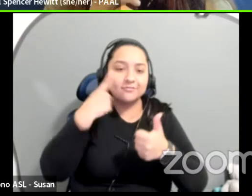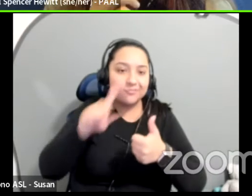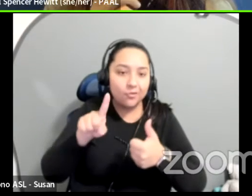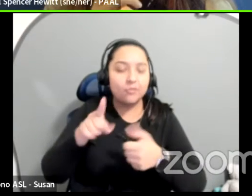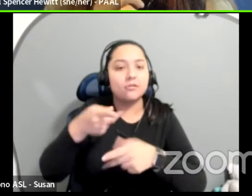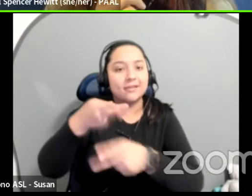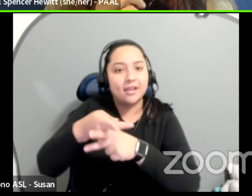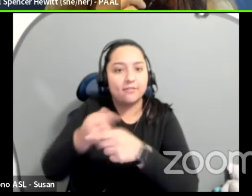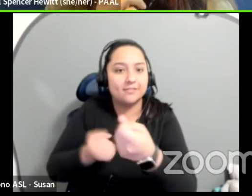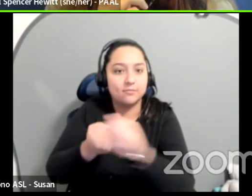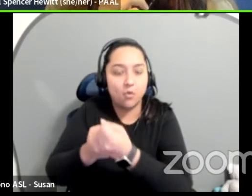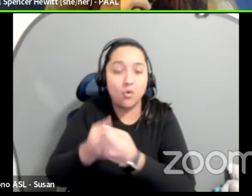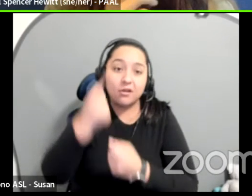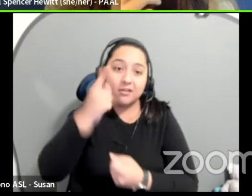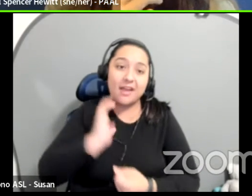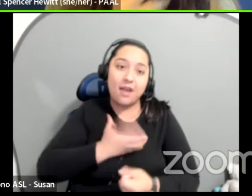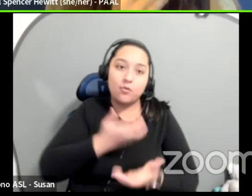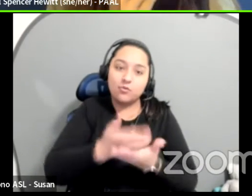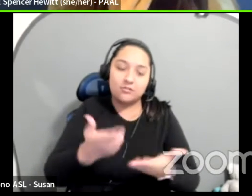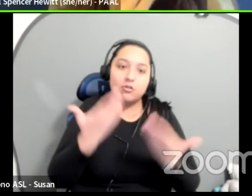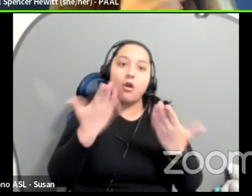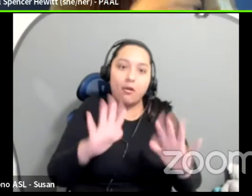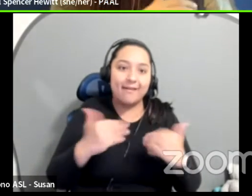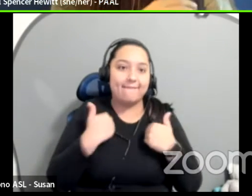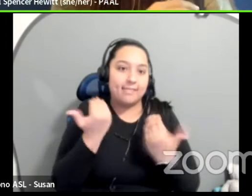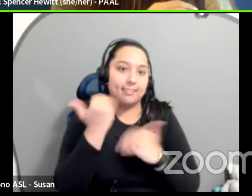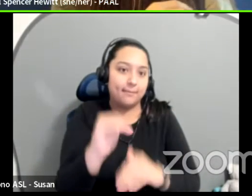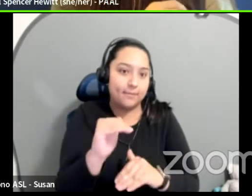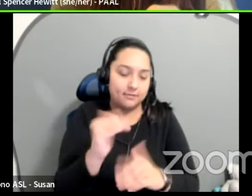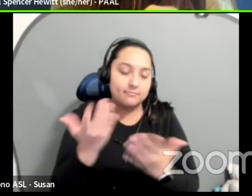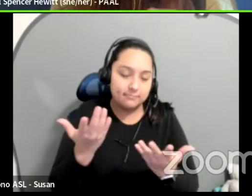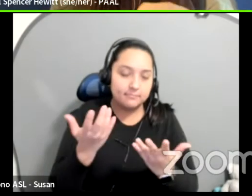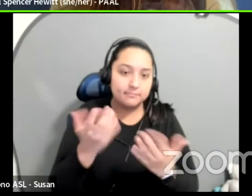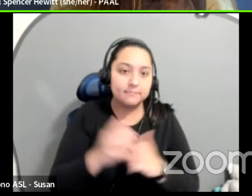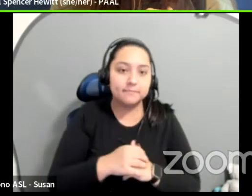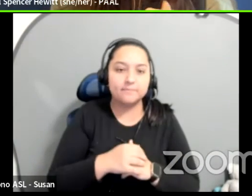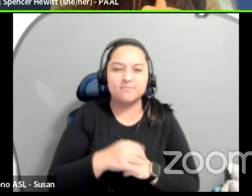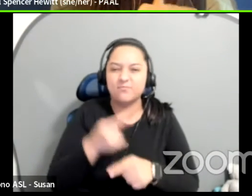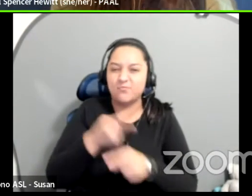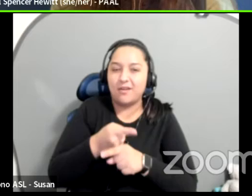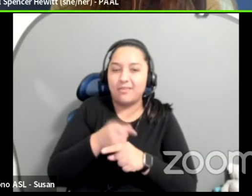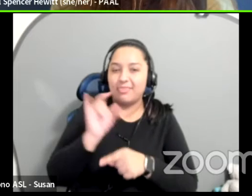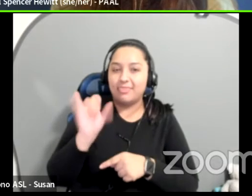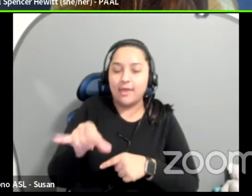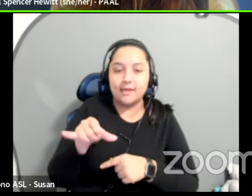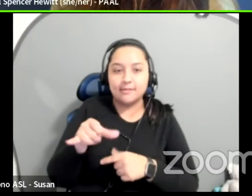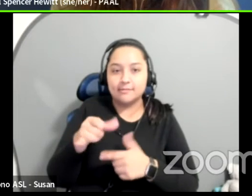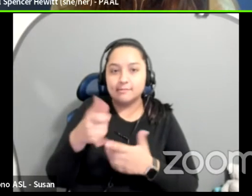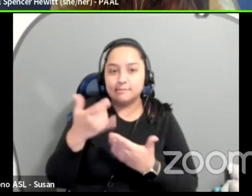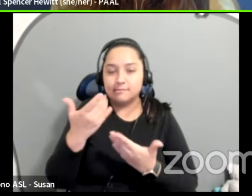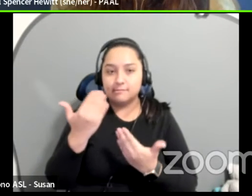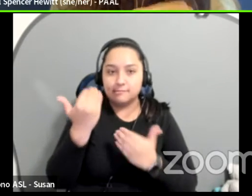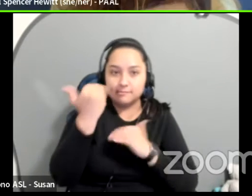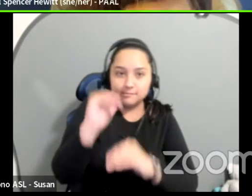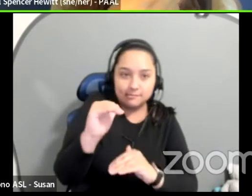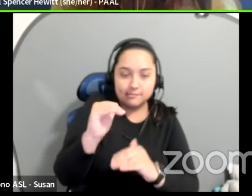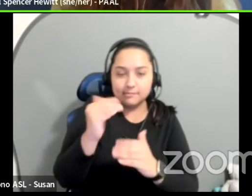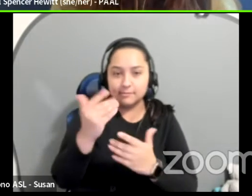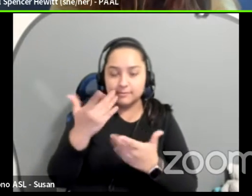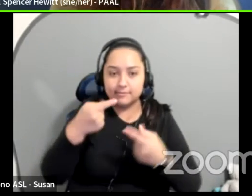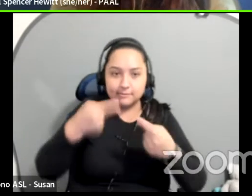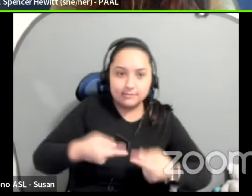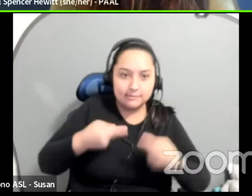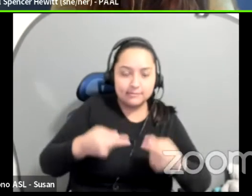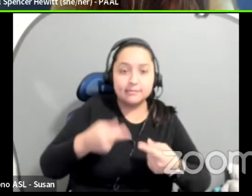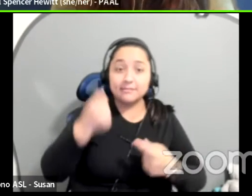where financial resources are already limited, right? So that's the strain of childcare is expensive. If we're